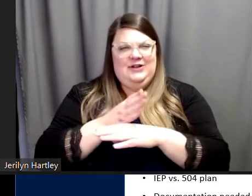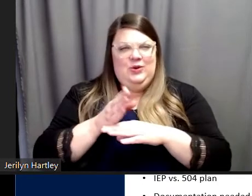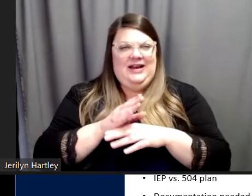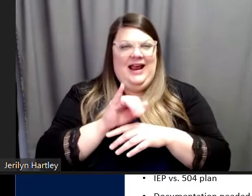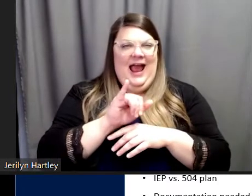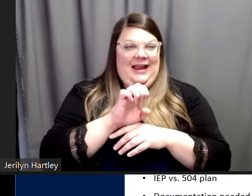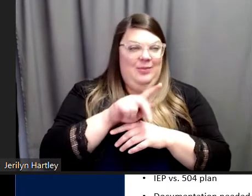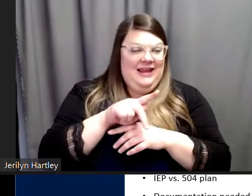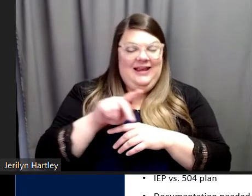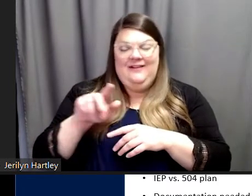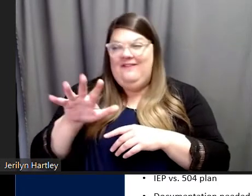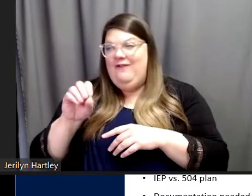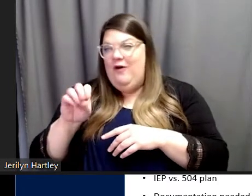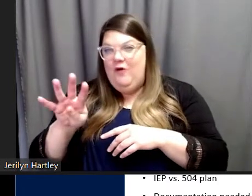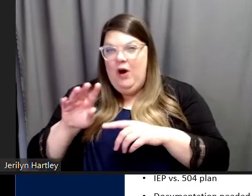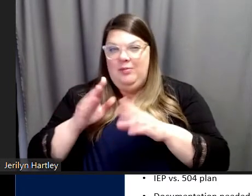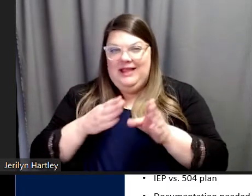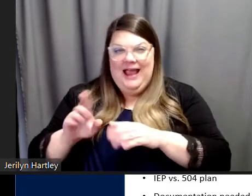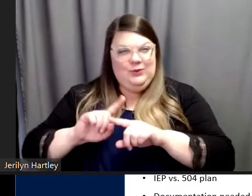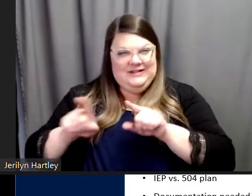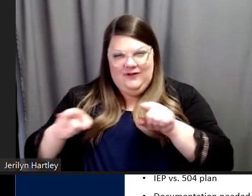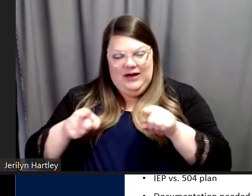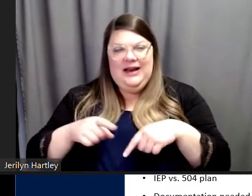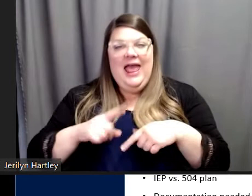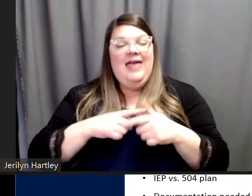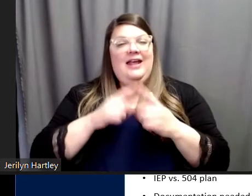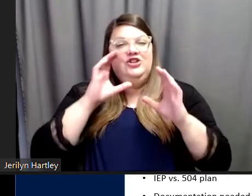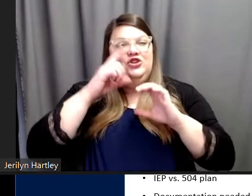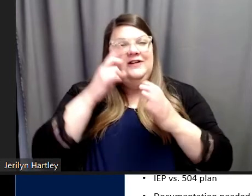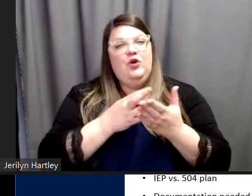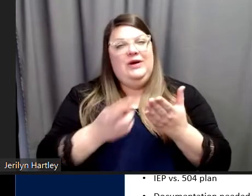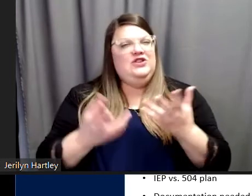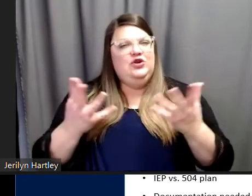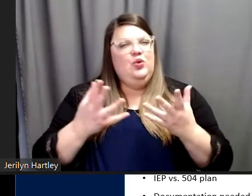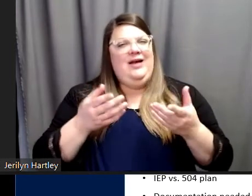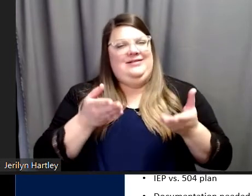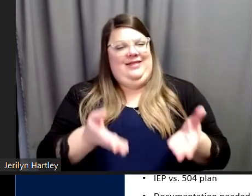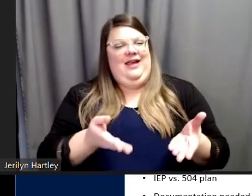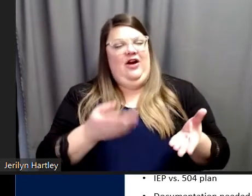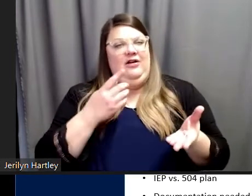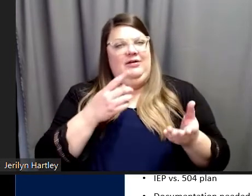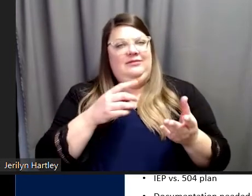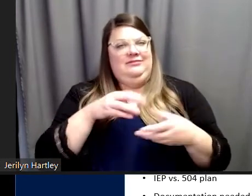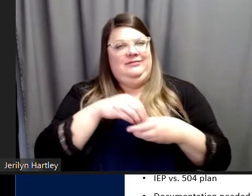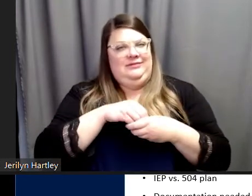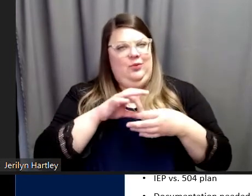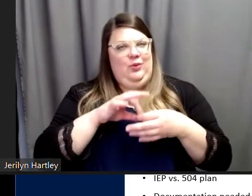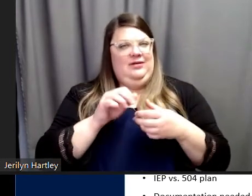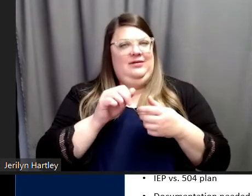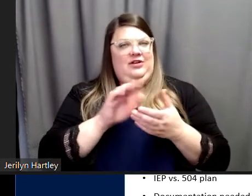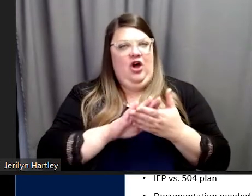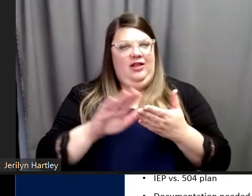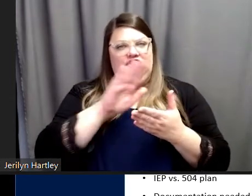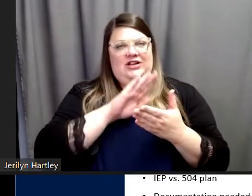and then searching for what resources did exist among colleges, to the extent that I was even calling